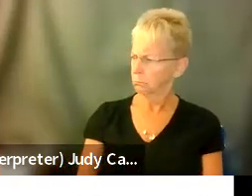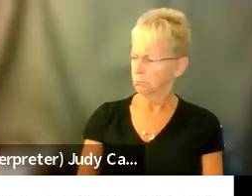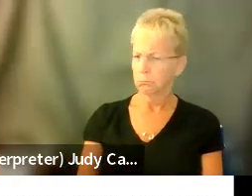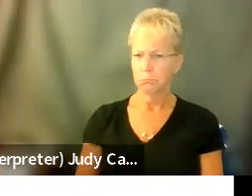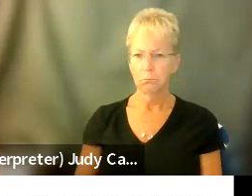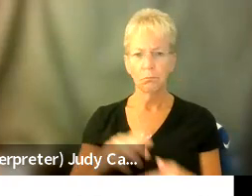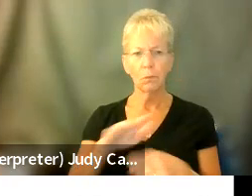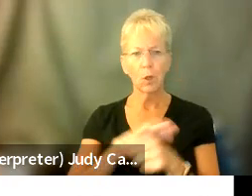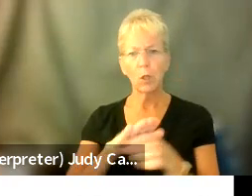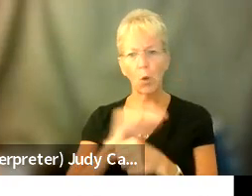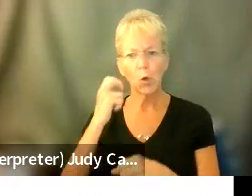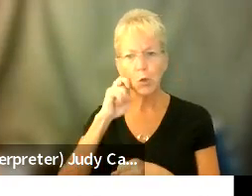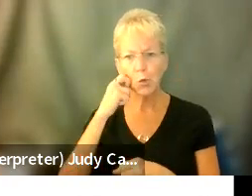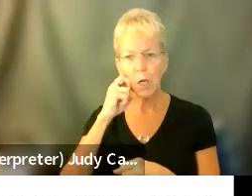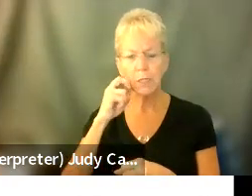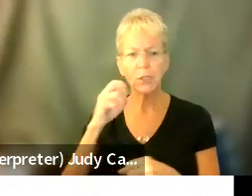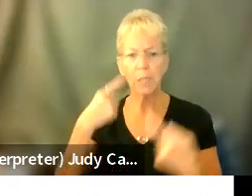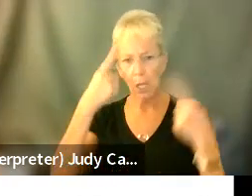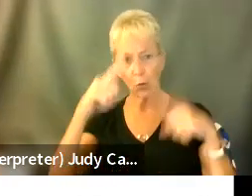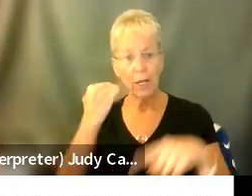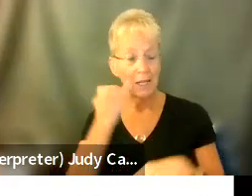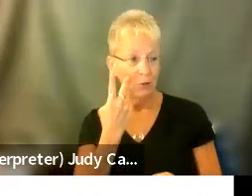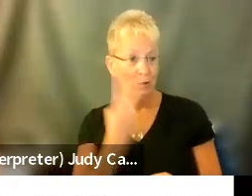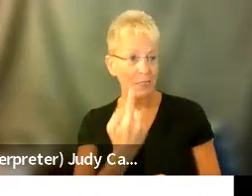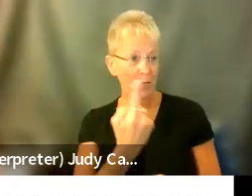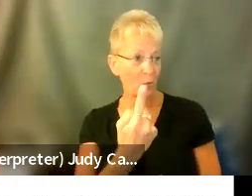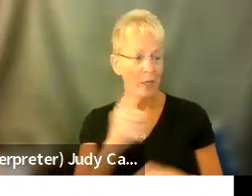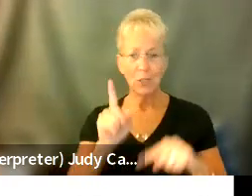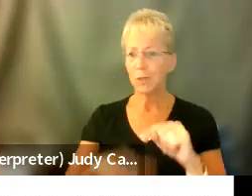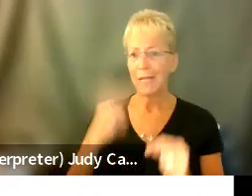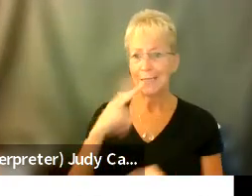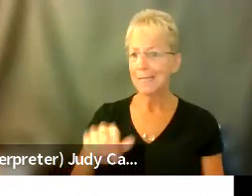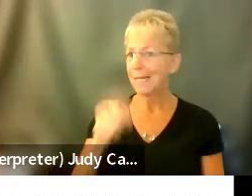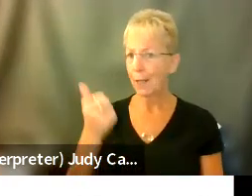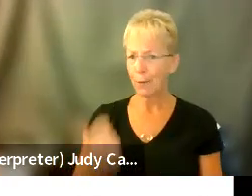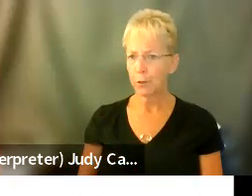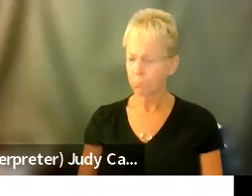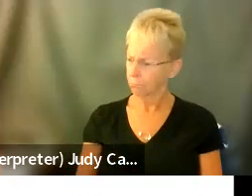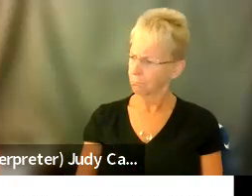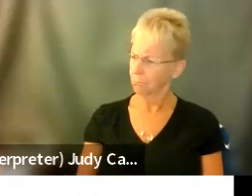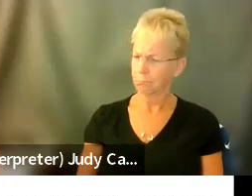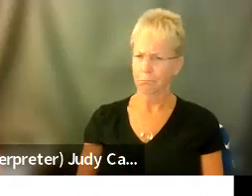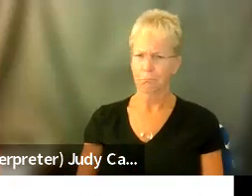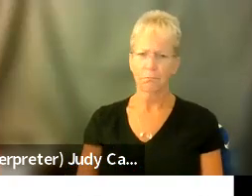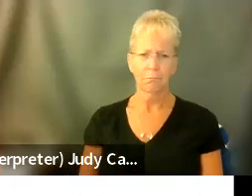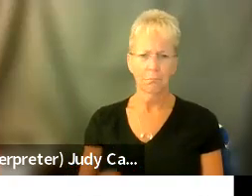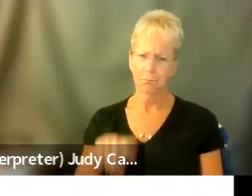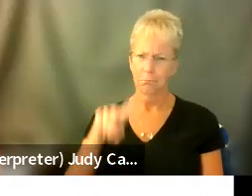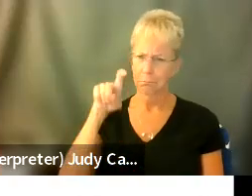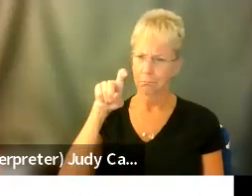neurologists have an agreement that if you see one, you cannot see another. Um, and I was like, well, this, um,